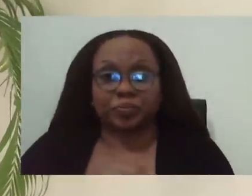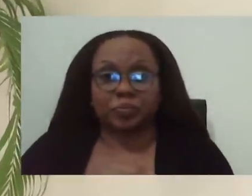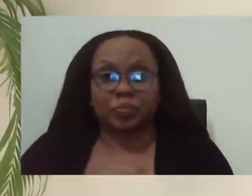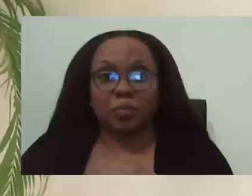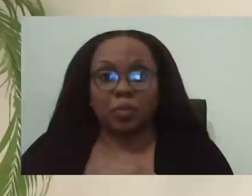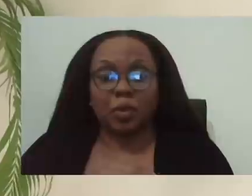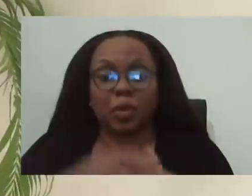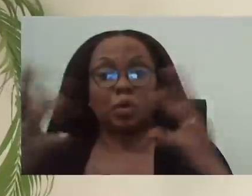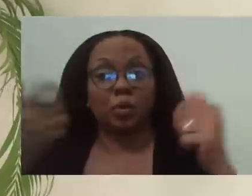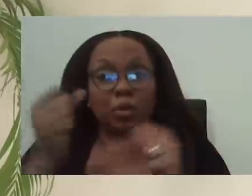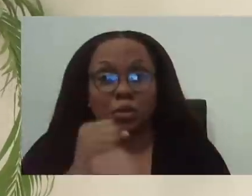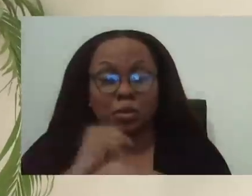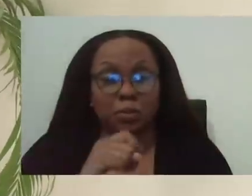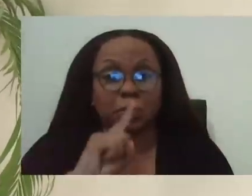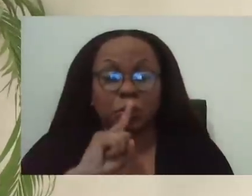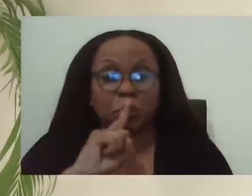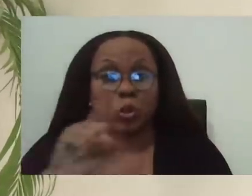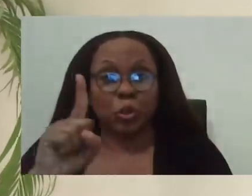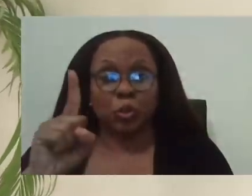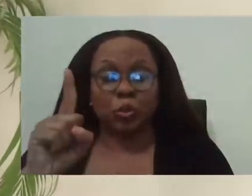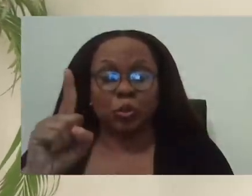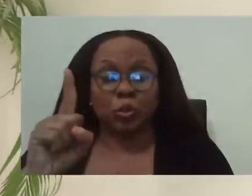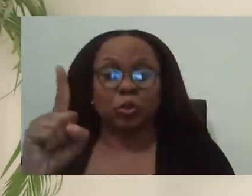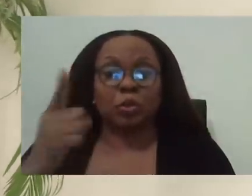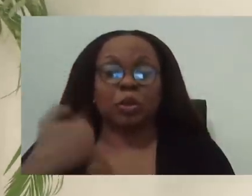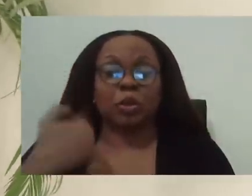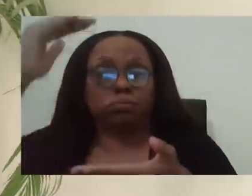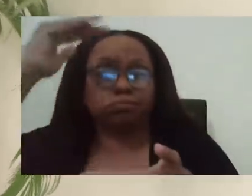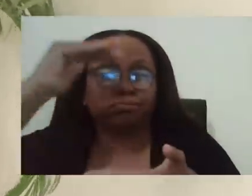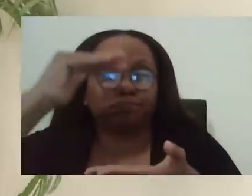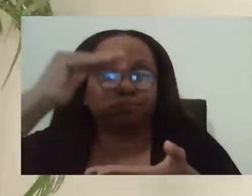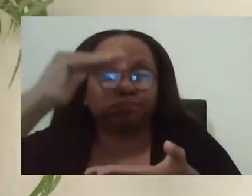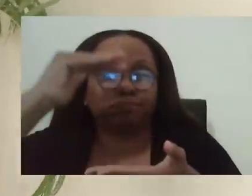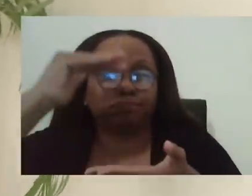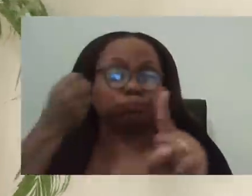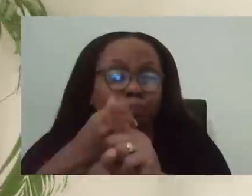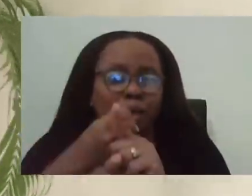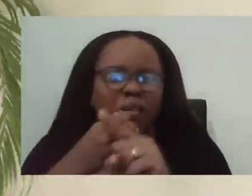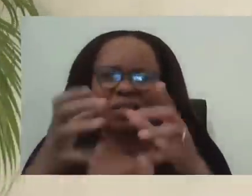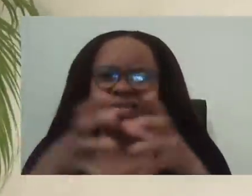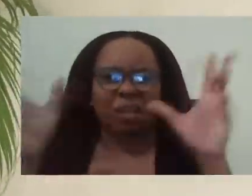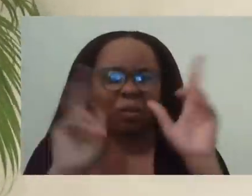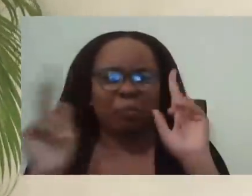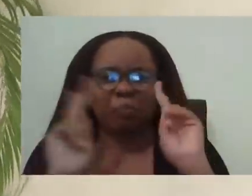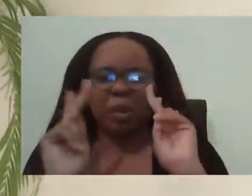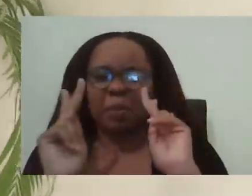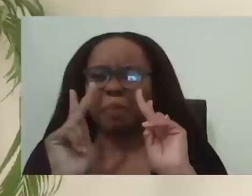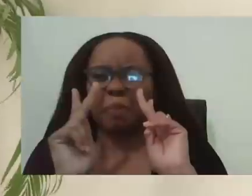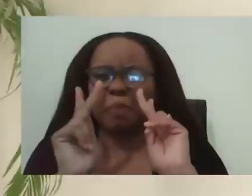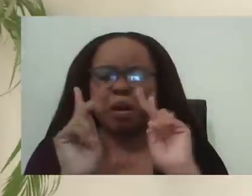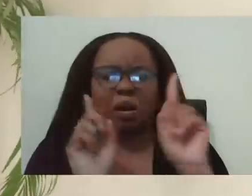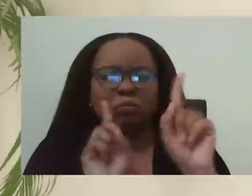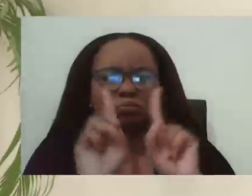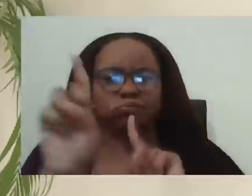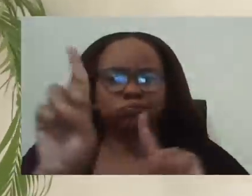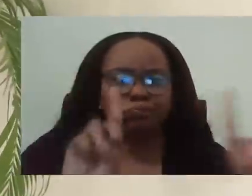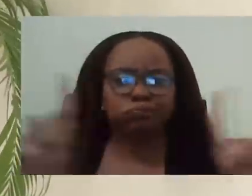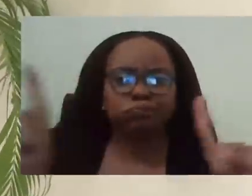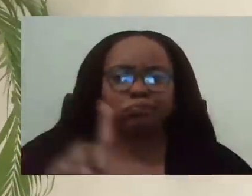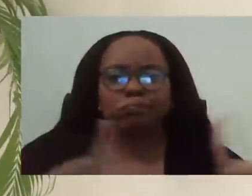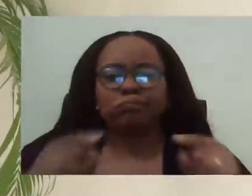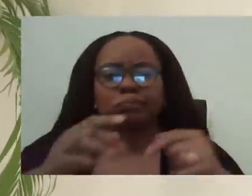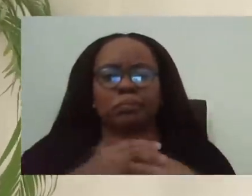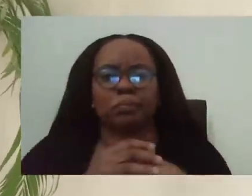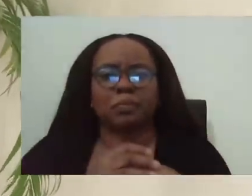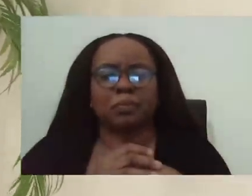the, uh, impact. So there's a whole lot of people who are volunteering. And I think we had a, the, a met prime minister alluded